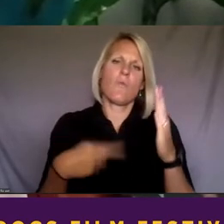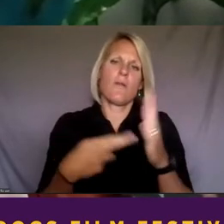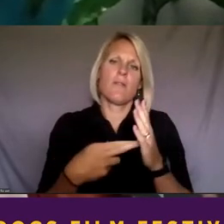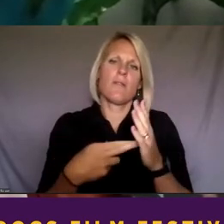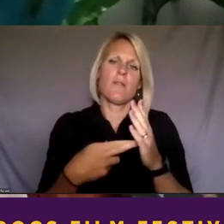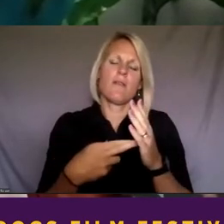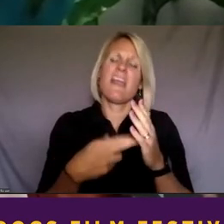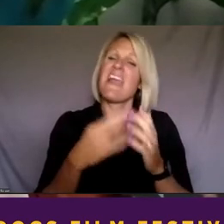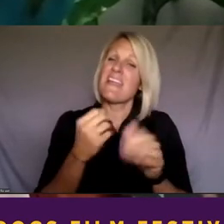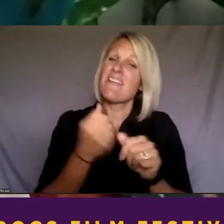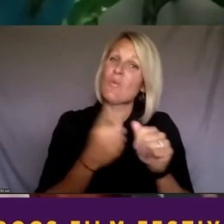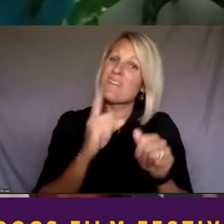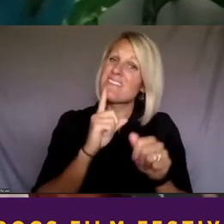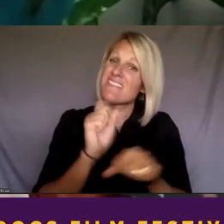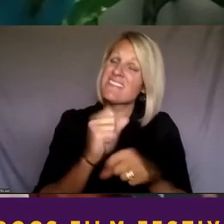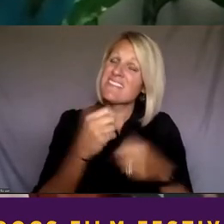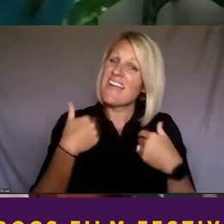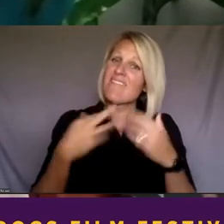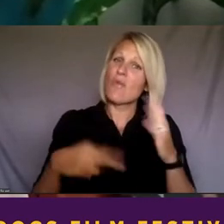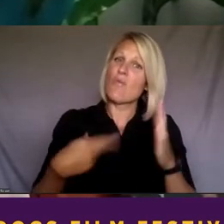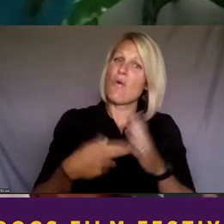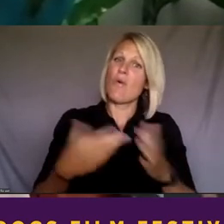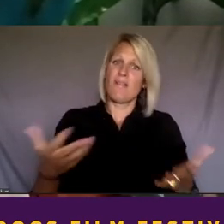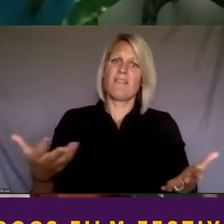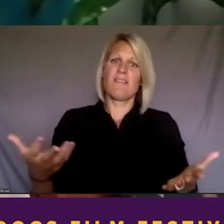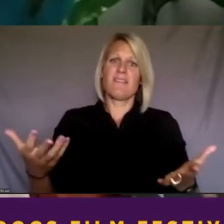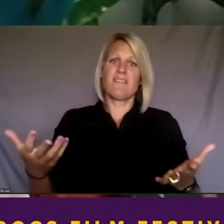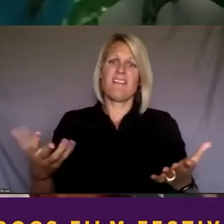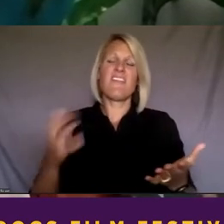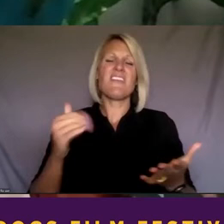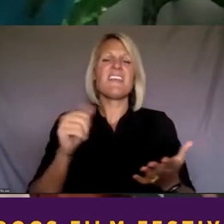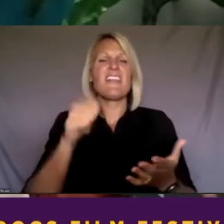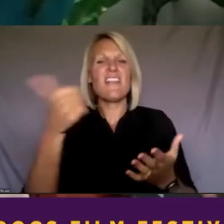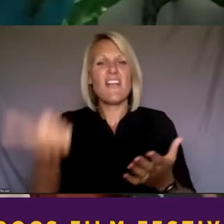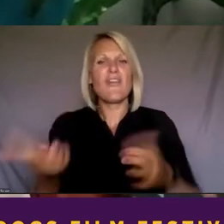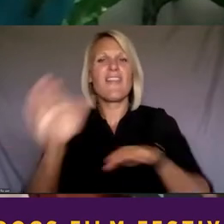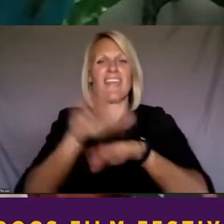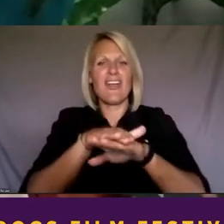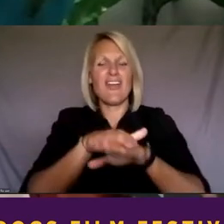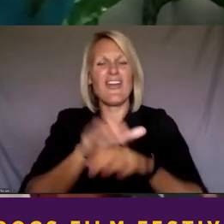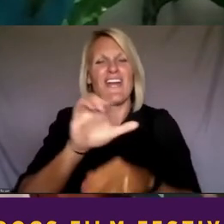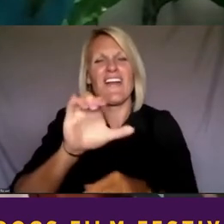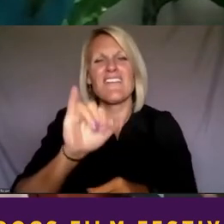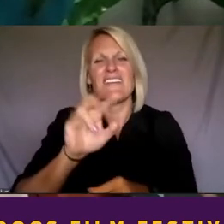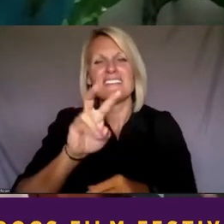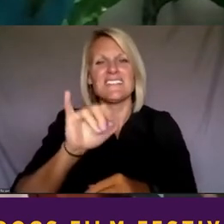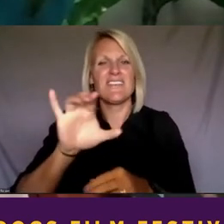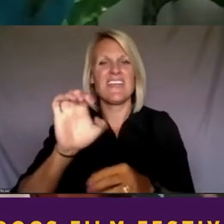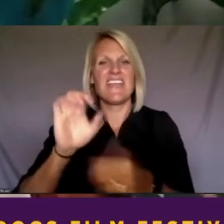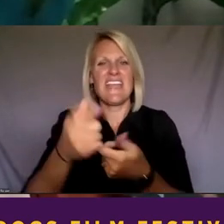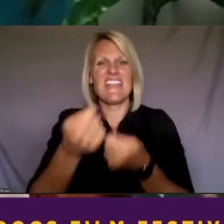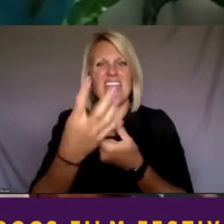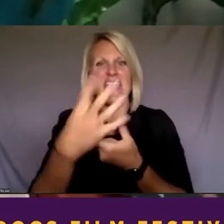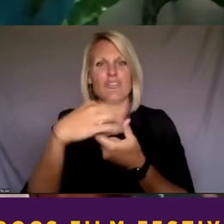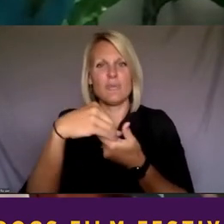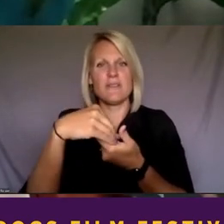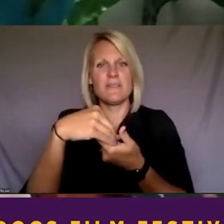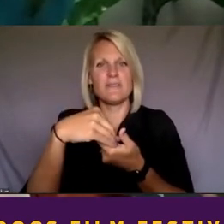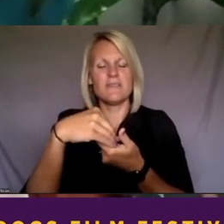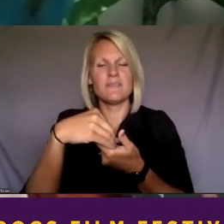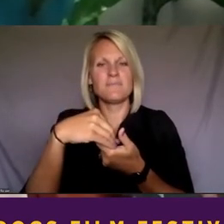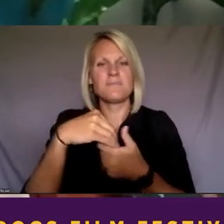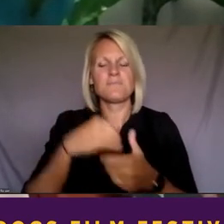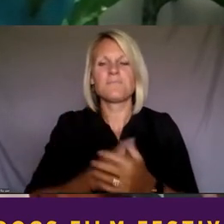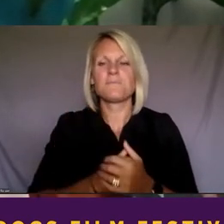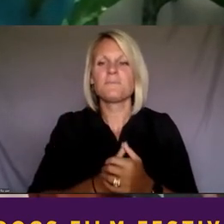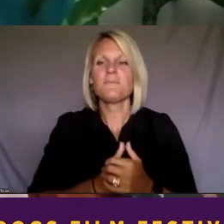has a role and just another layer of civic engagement and how important that is. And, you